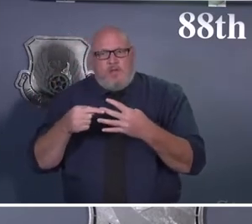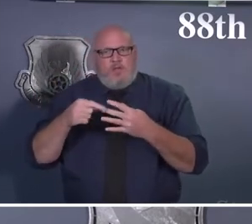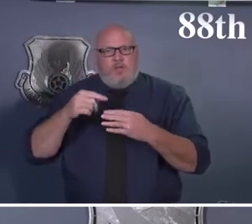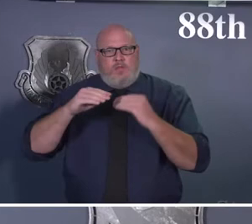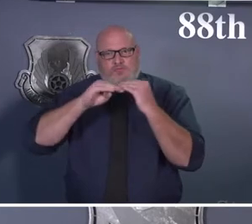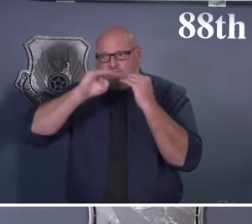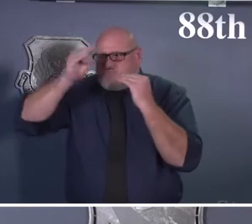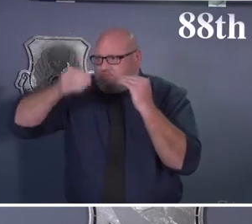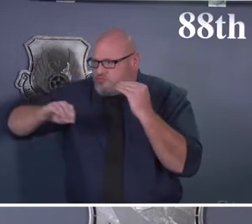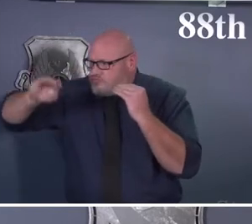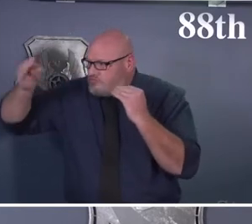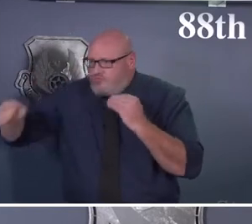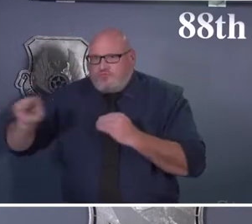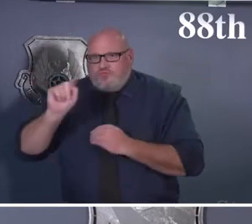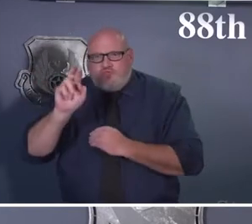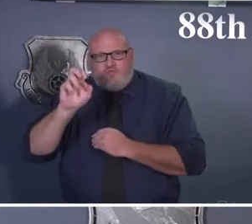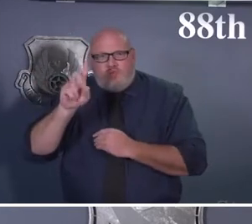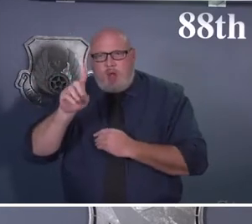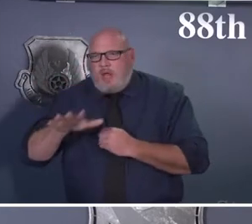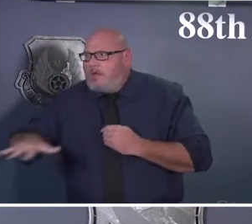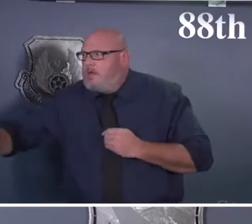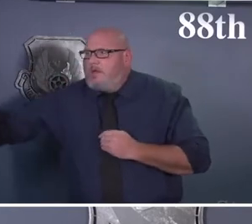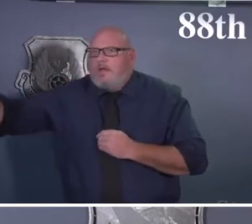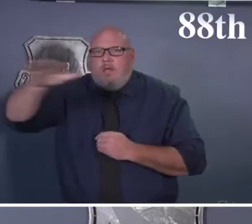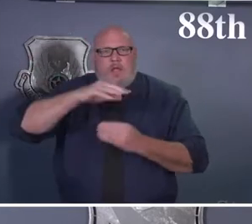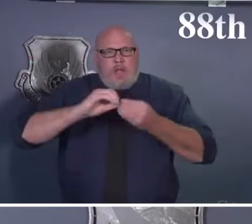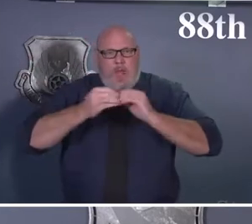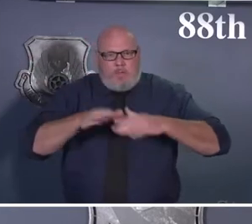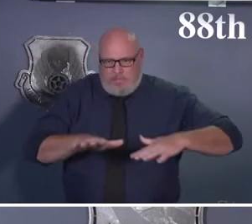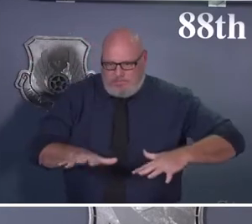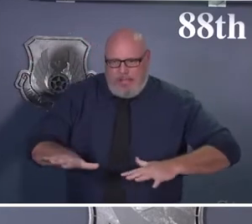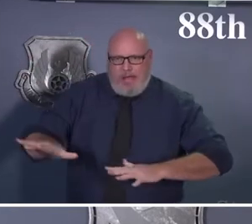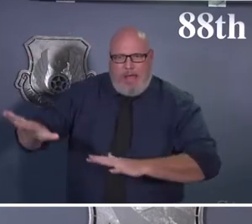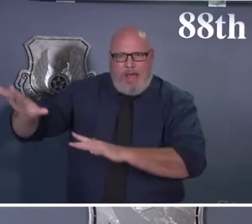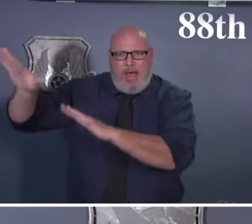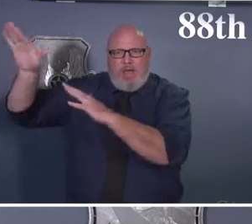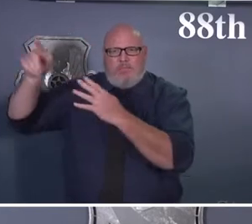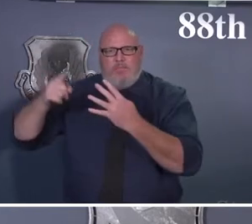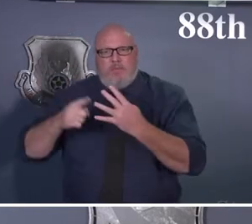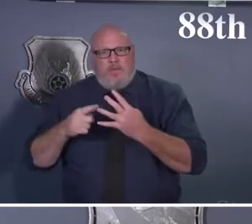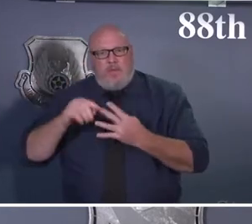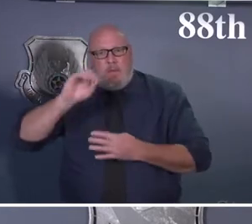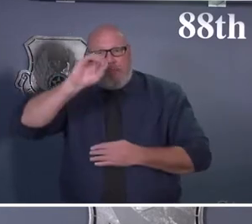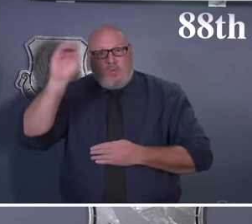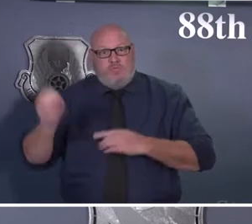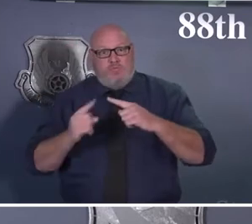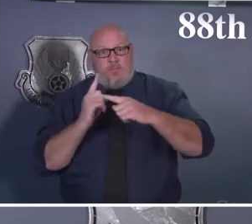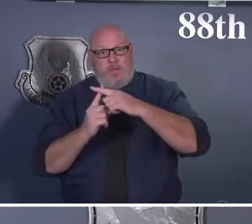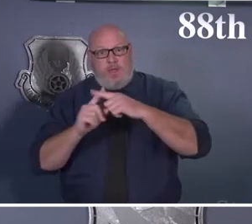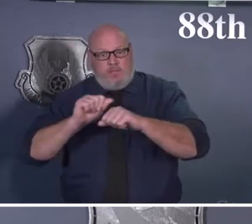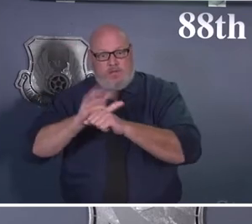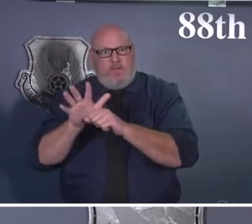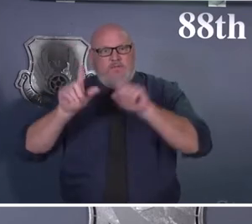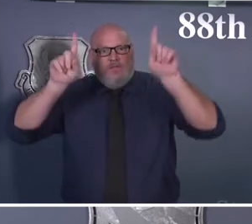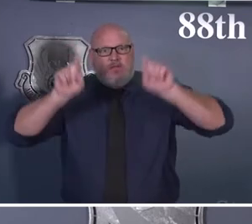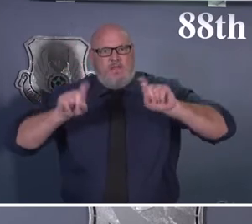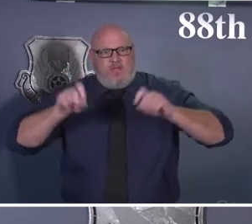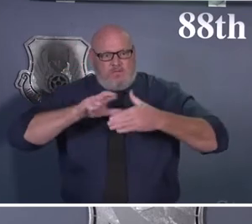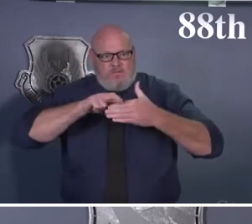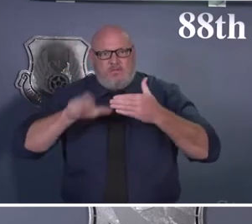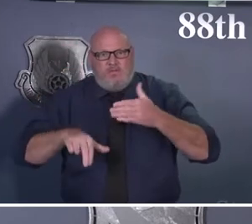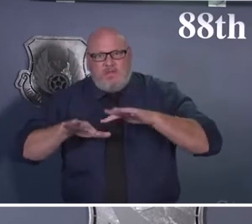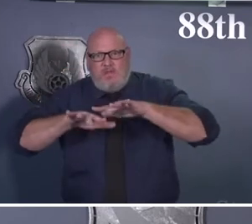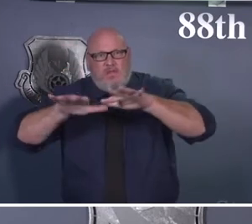trend go in the wrong direction. It's based off of percent positivity rate. And it's based off of hospital capacity. Now, folks,